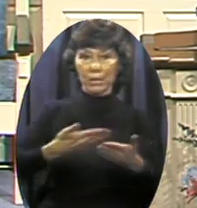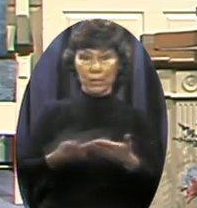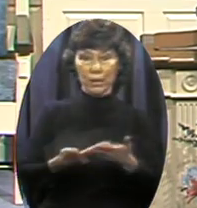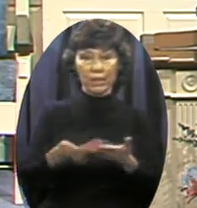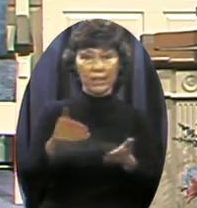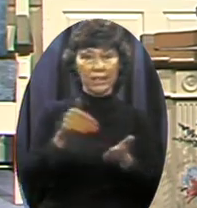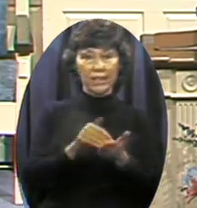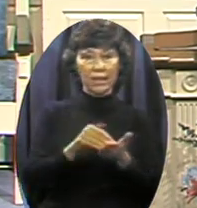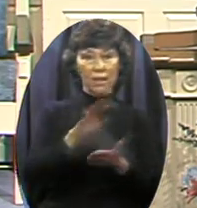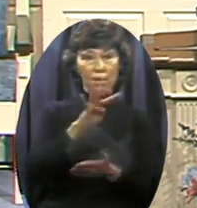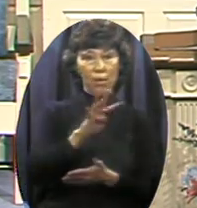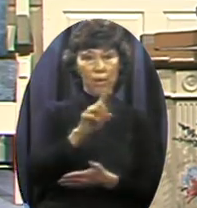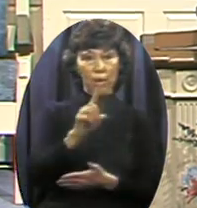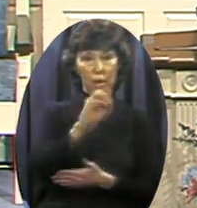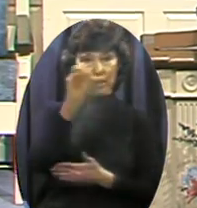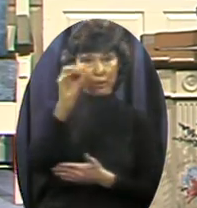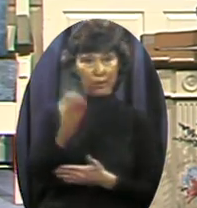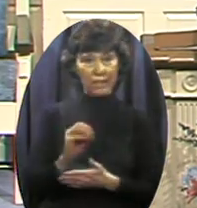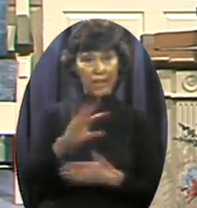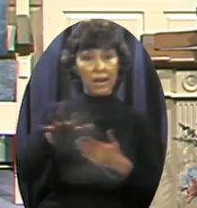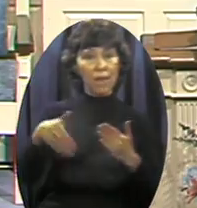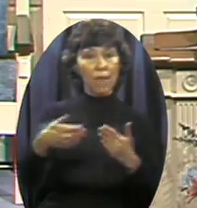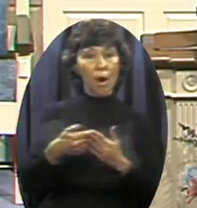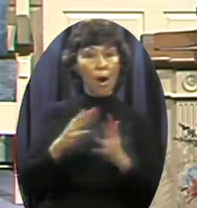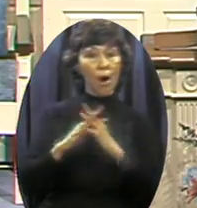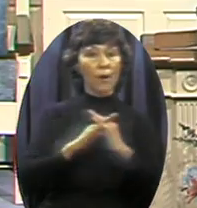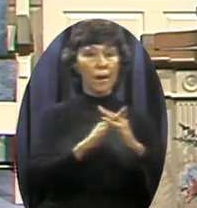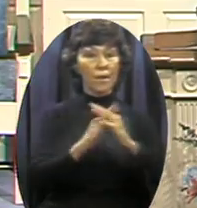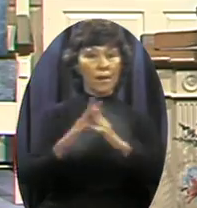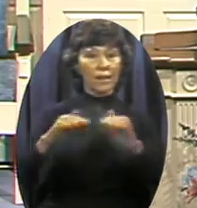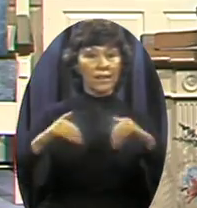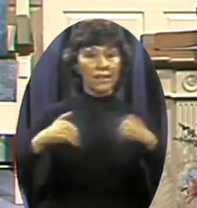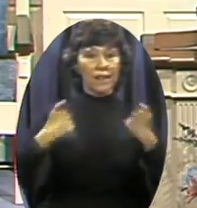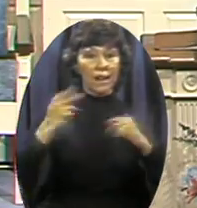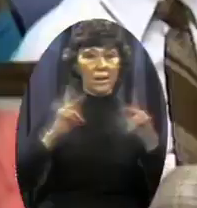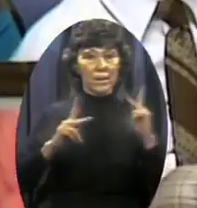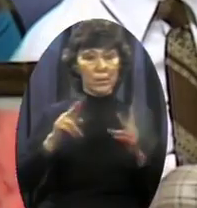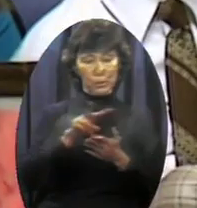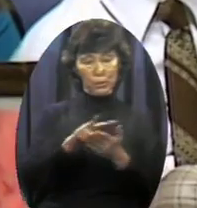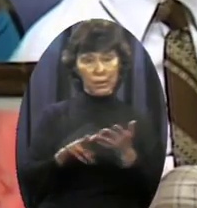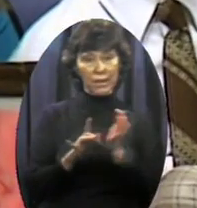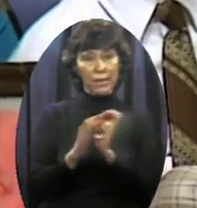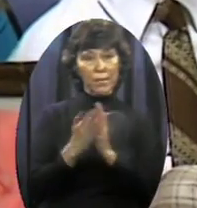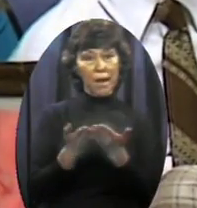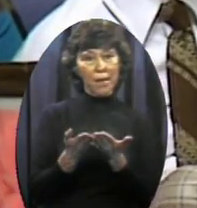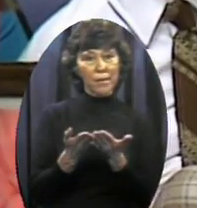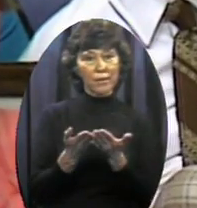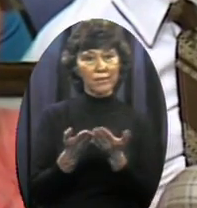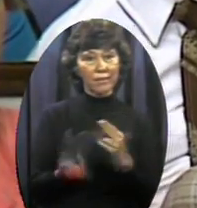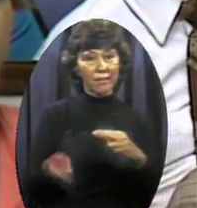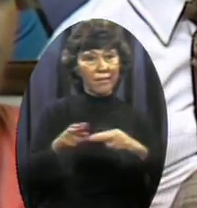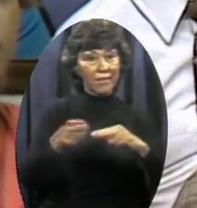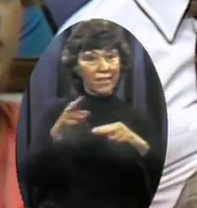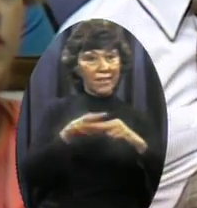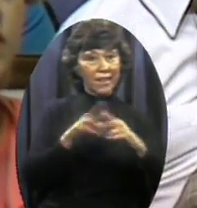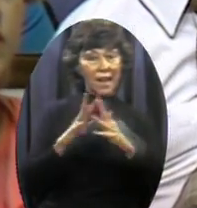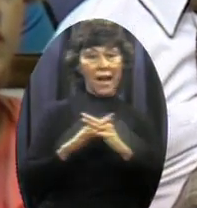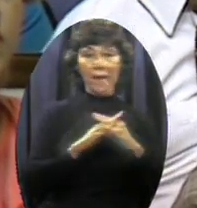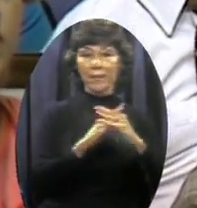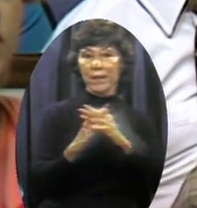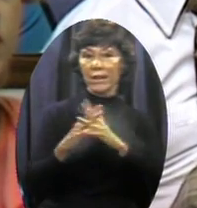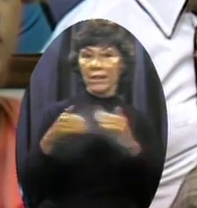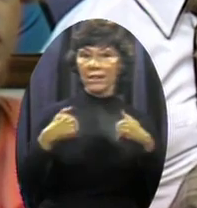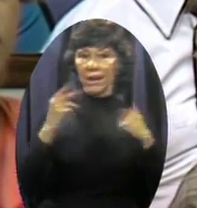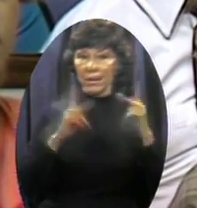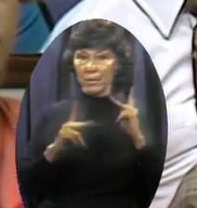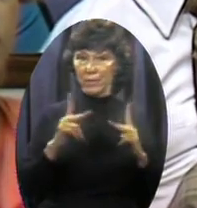41% of all American teenagers are now reading the Bible It was 27% five years ago America's young people are more